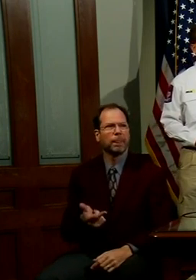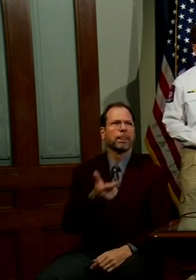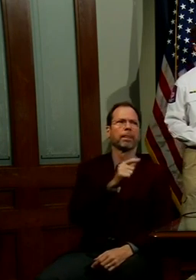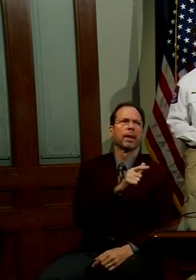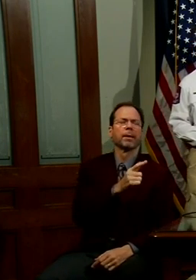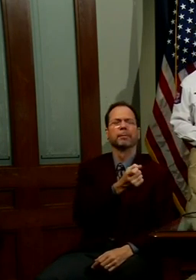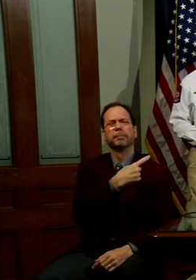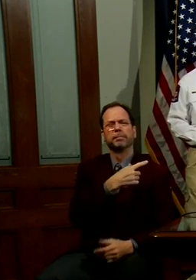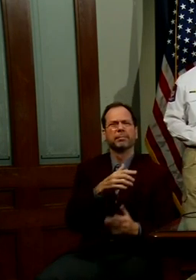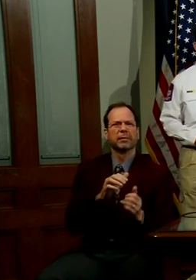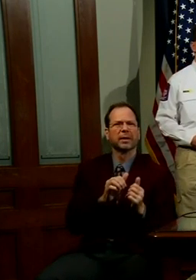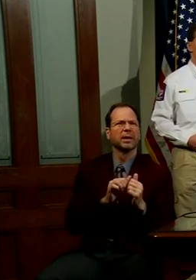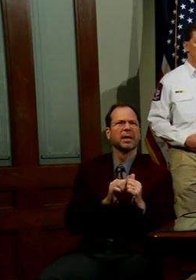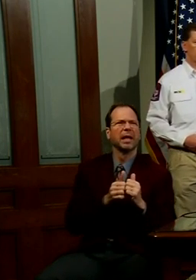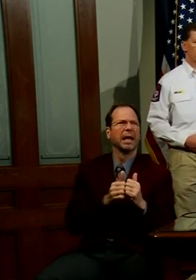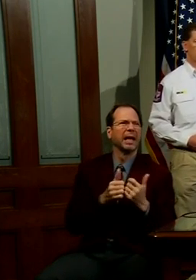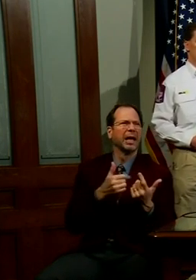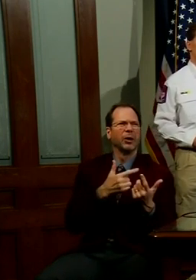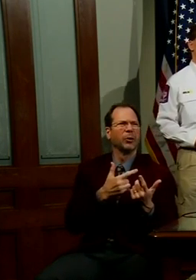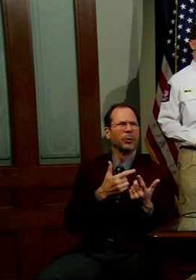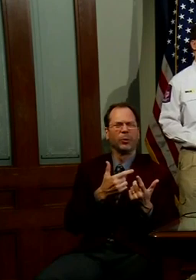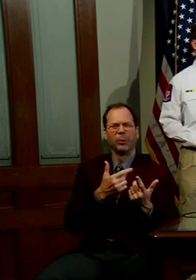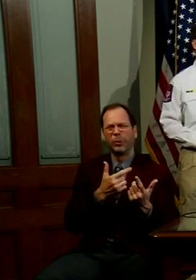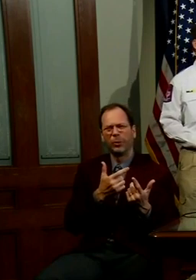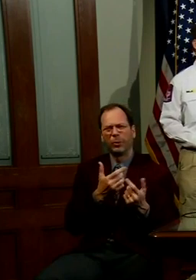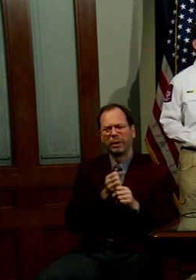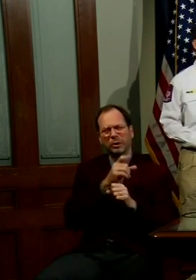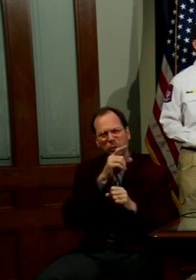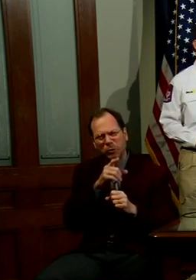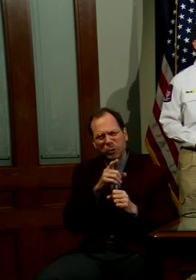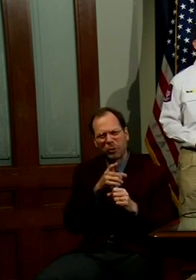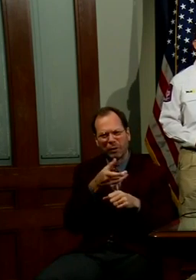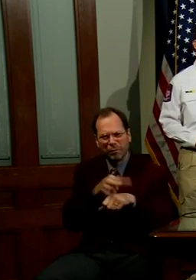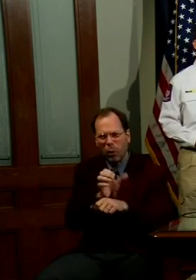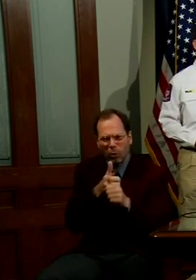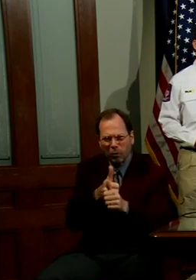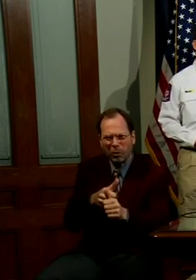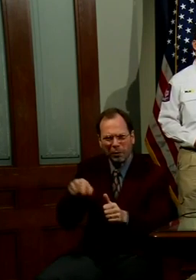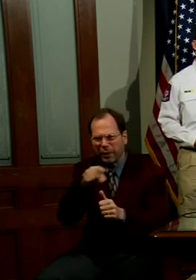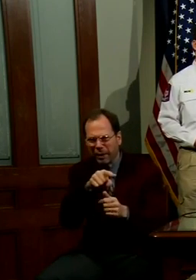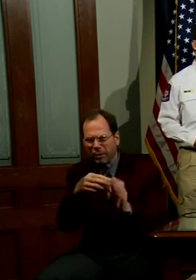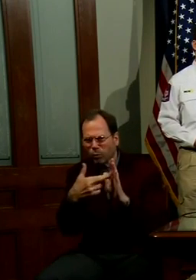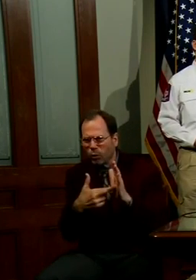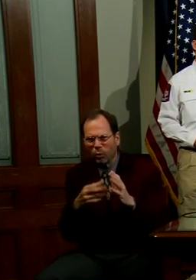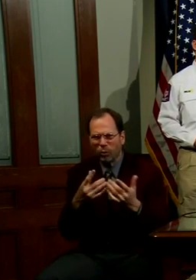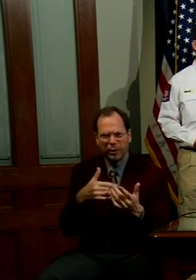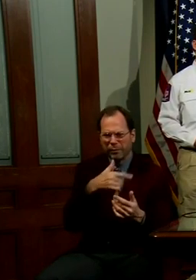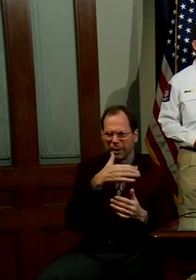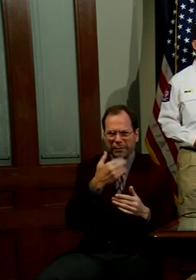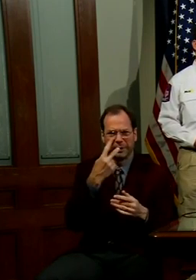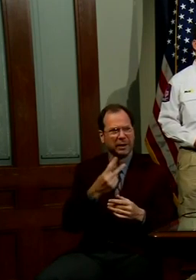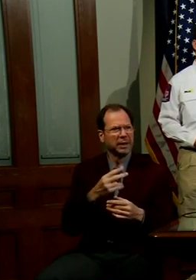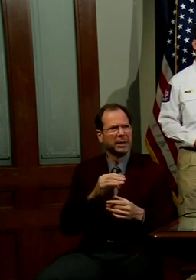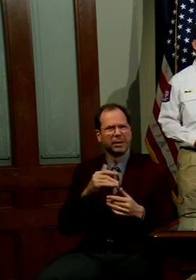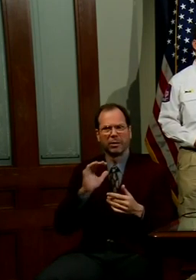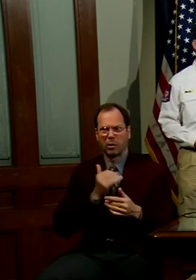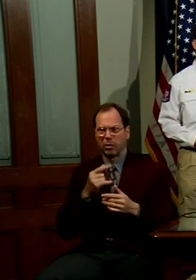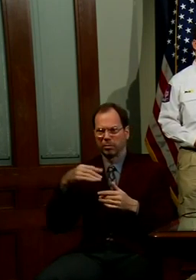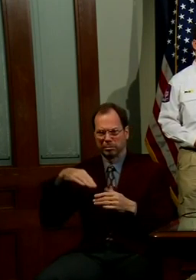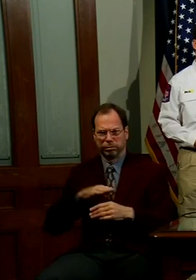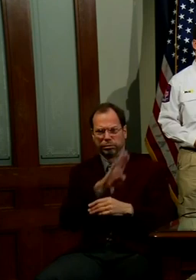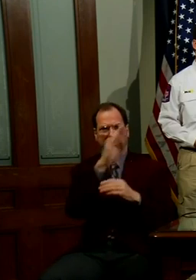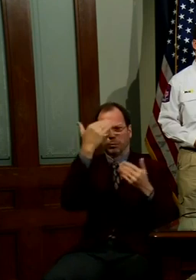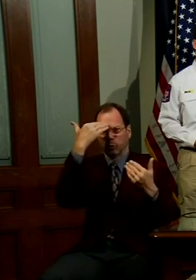Again, how will you enforce, I know that we don't know all the details yet, but just in terms of if there is, you know, we haven't seen our peak yet, and if